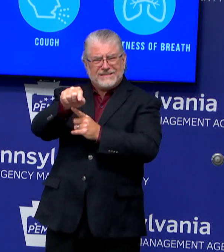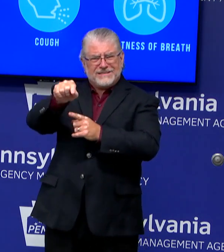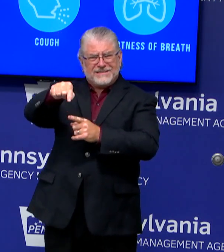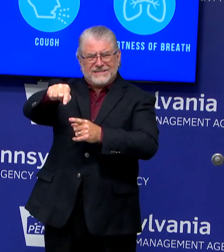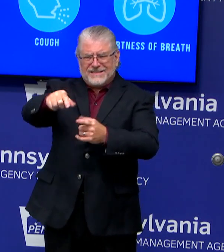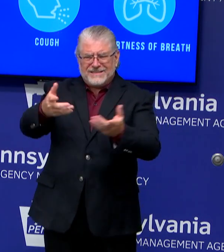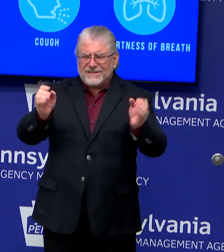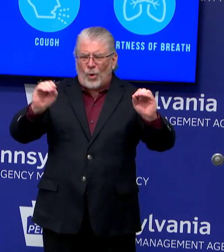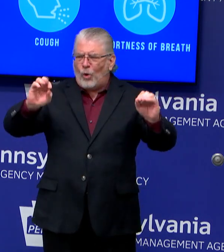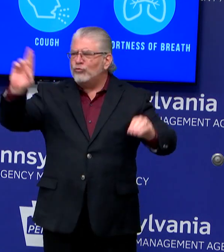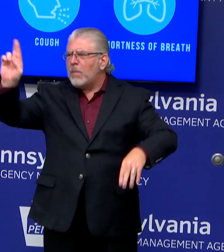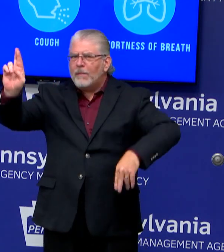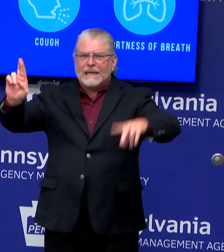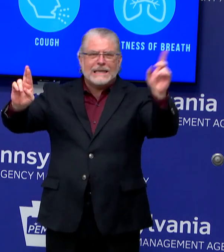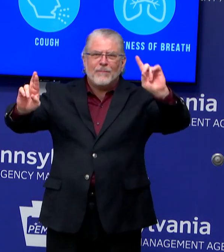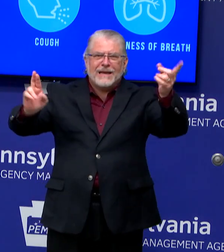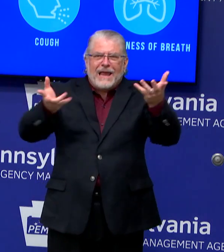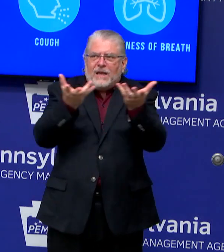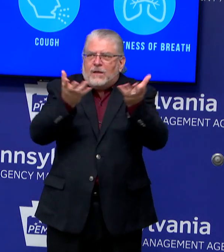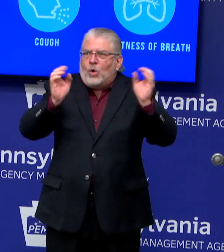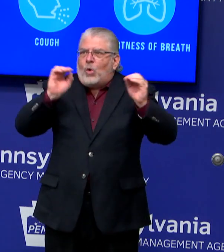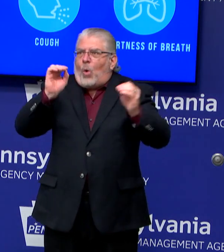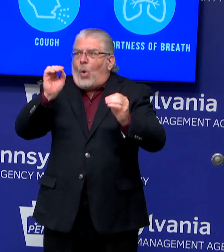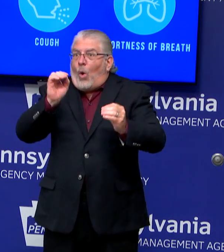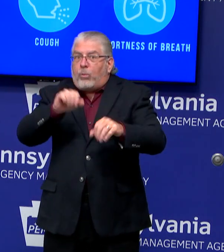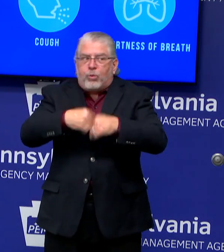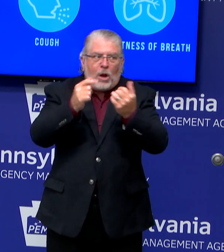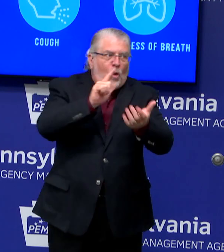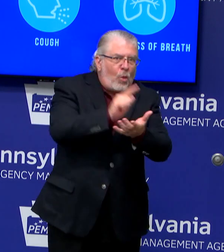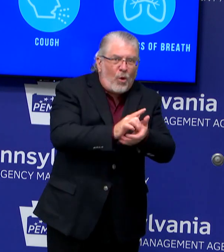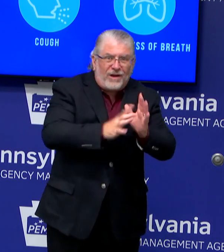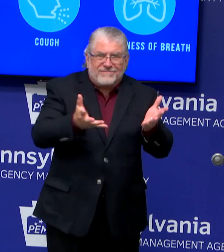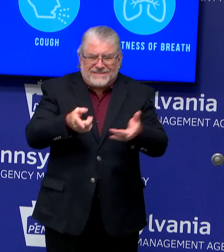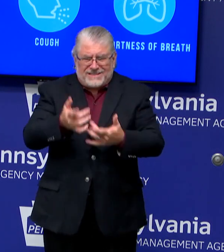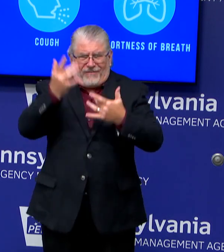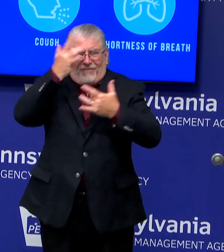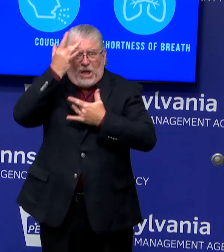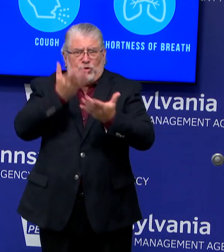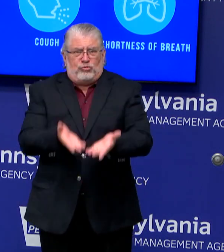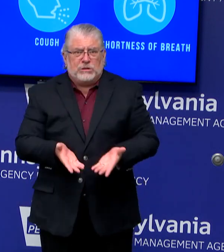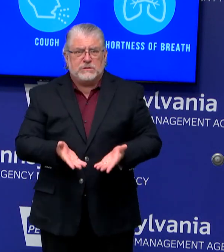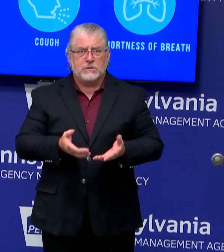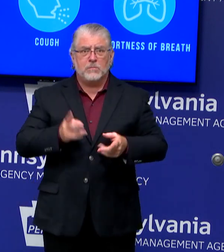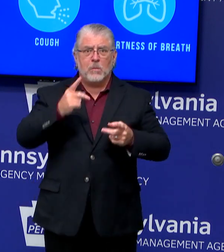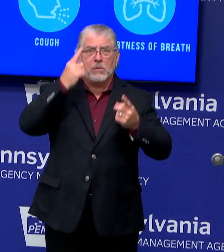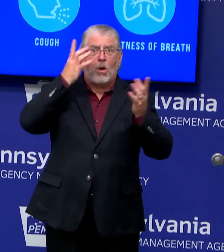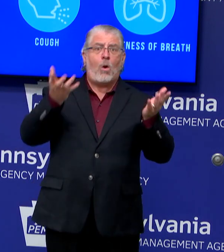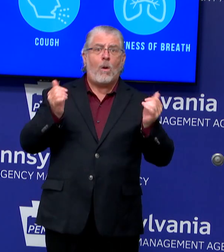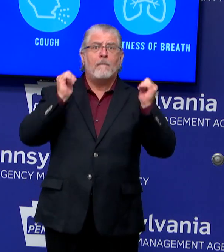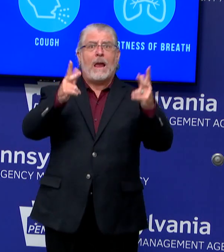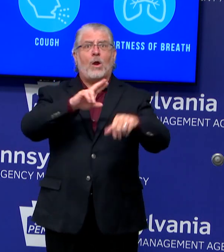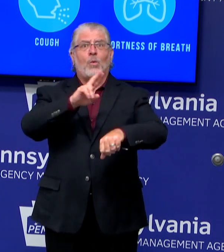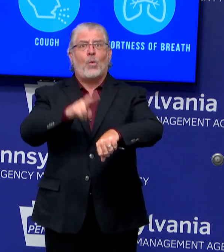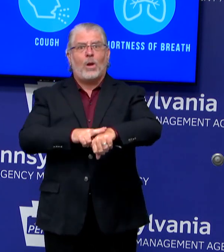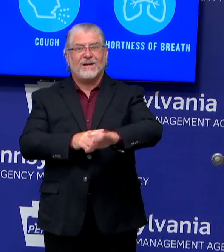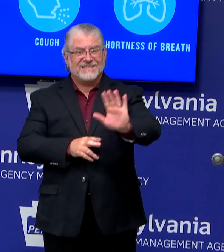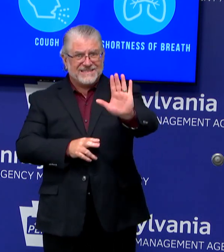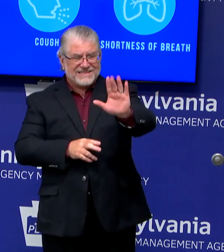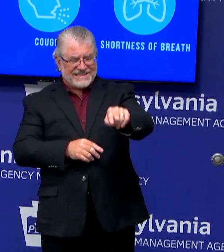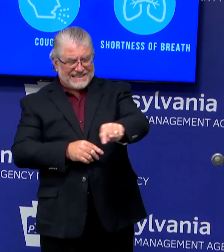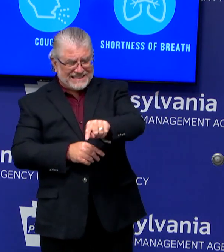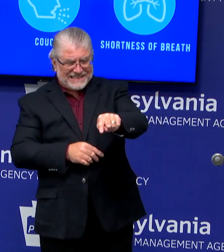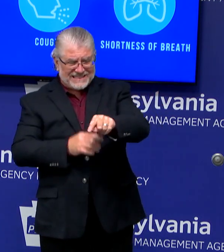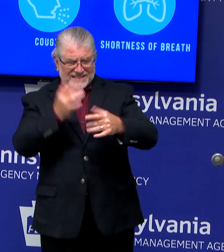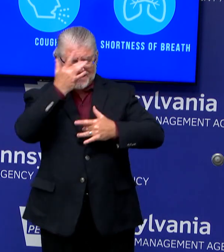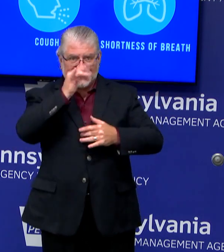And so complacency is the real enemy, and each of us has to figure that out for ourselves. And if